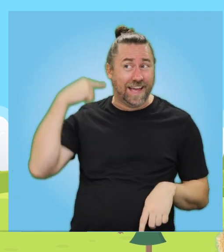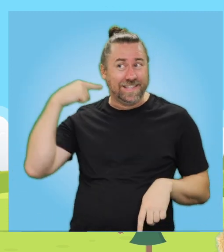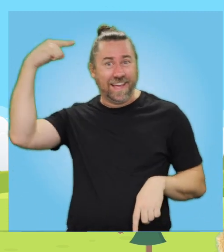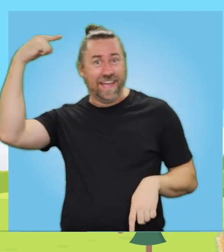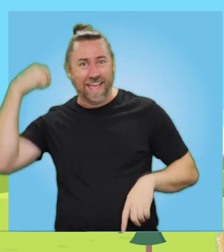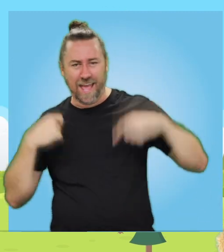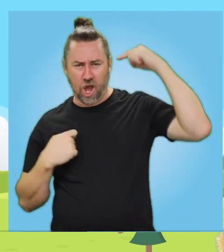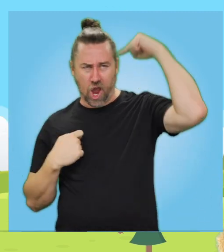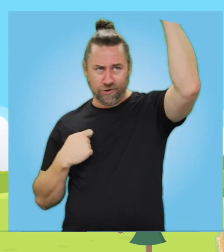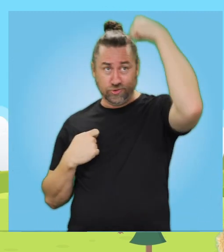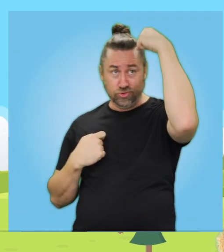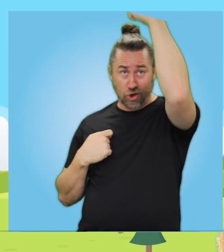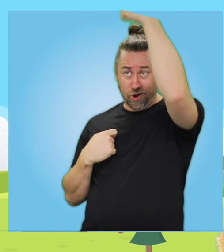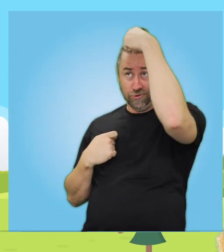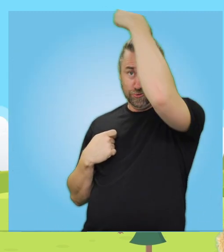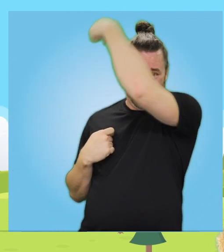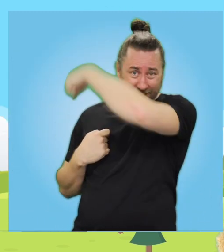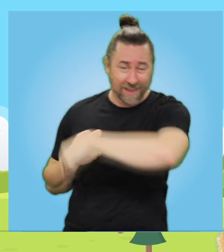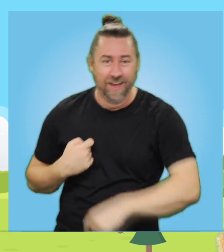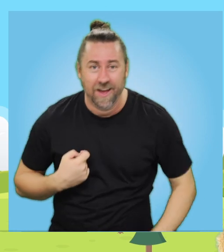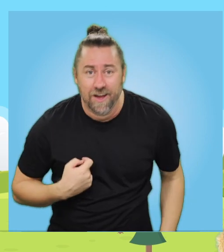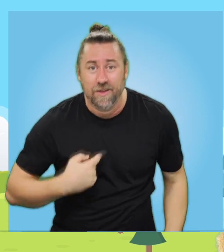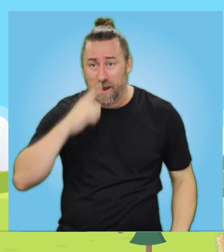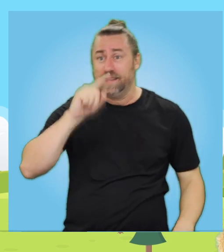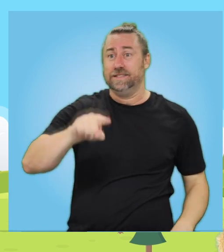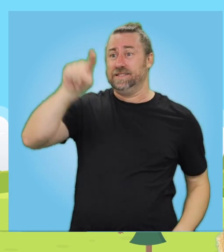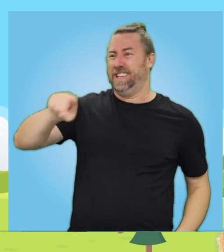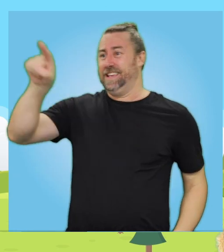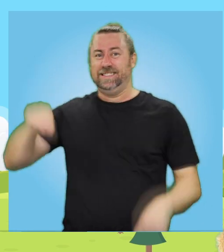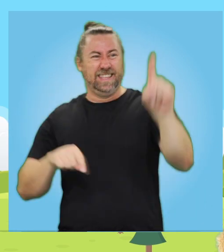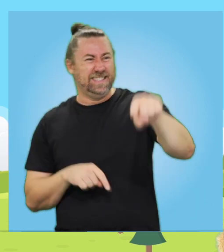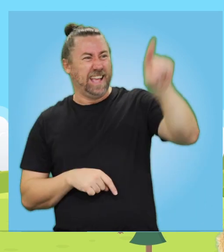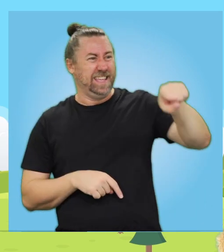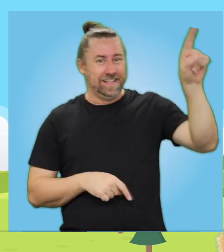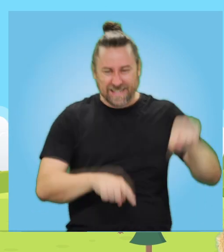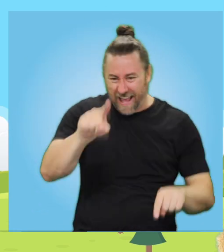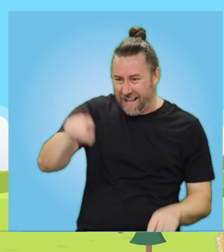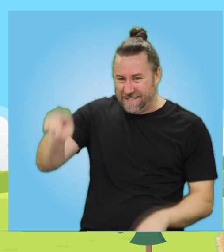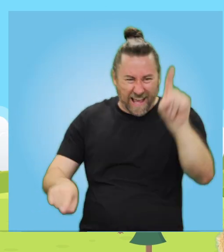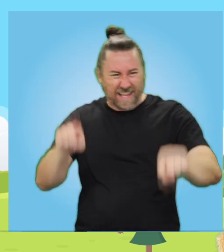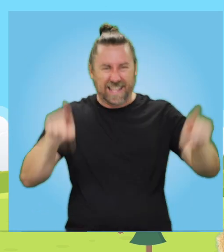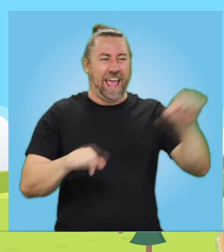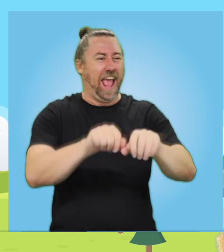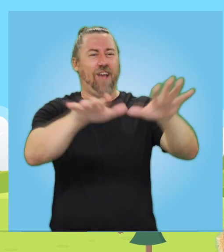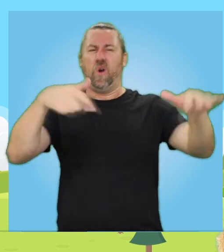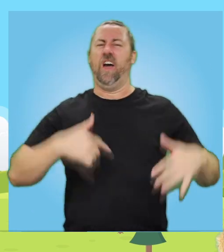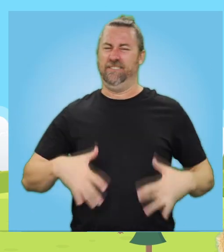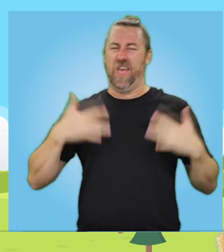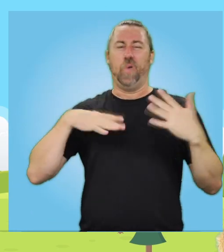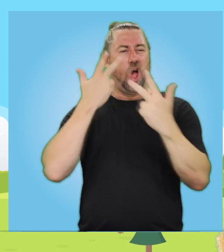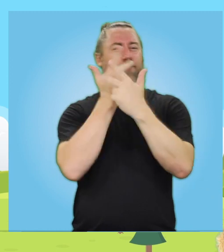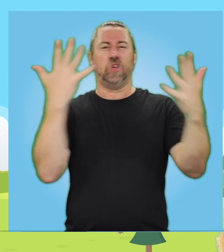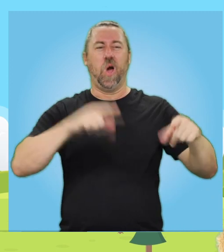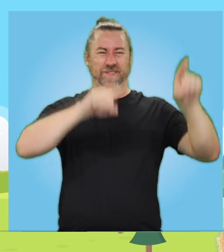a zigzag on your ear and a zigzag on your hair. Put a lot of little zigzags in the air everywhere. It's a